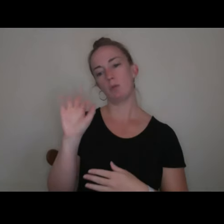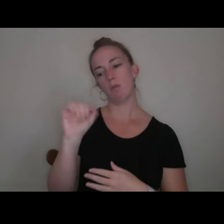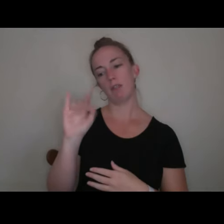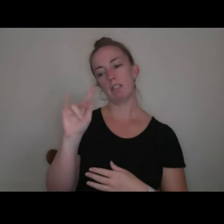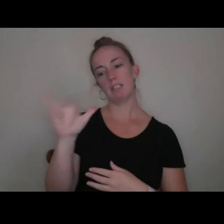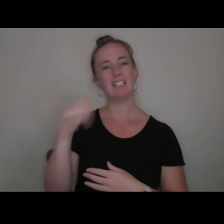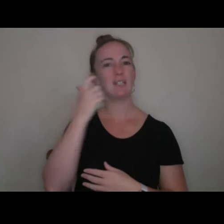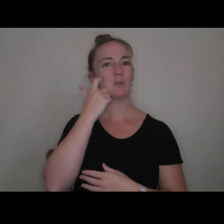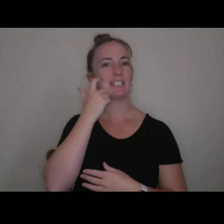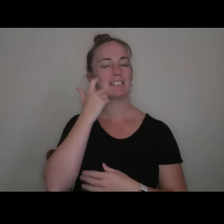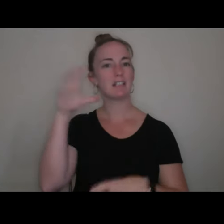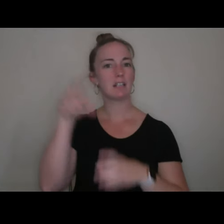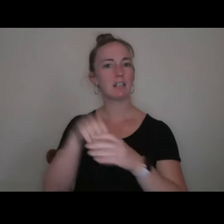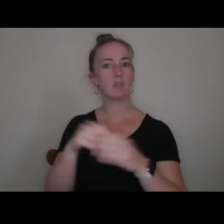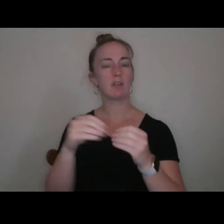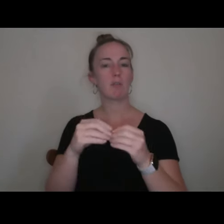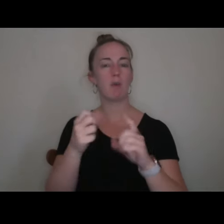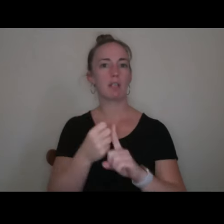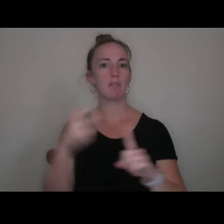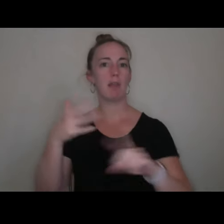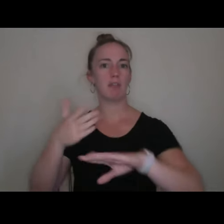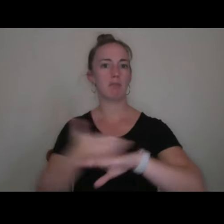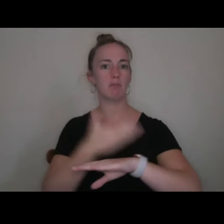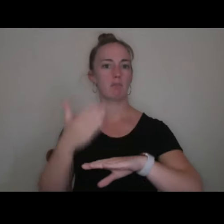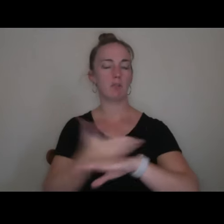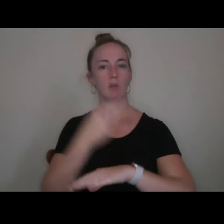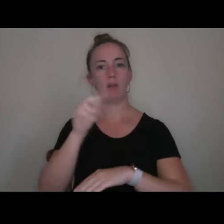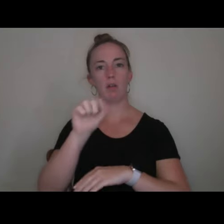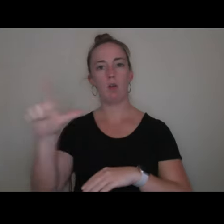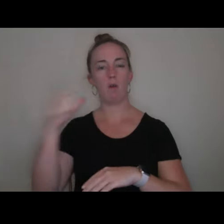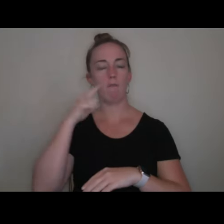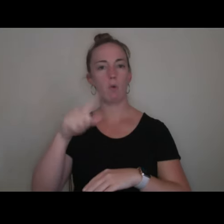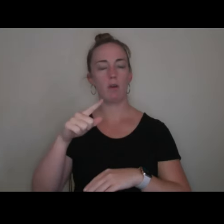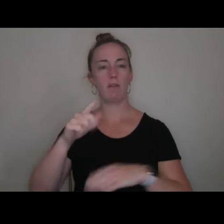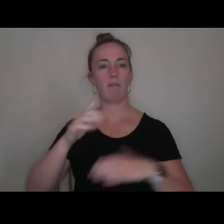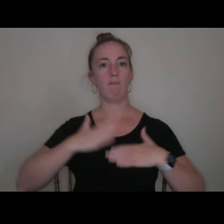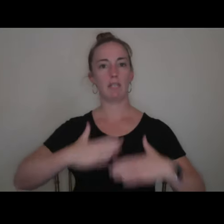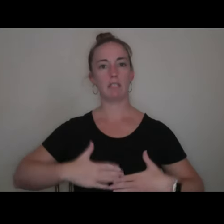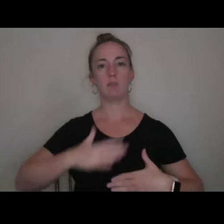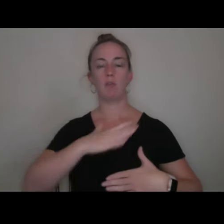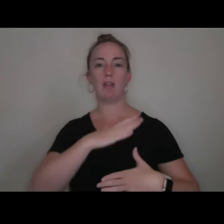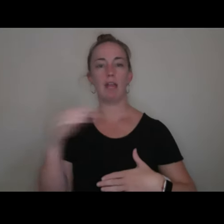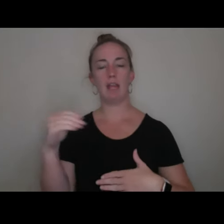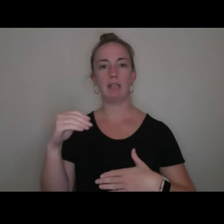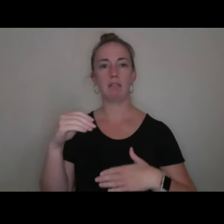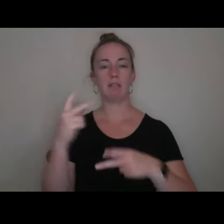including an expanded and renovated hall for physical and computational sciences.